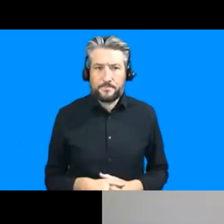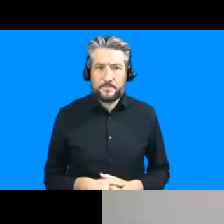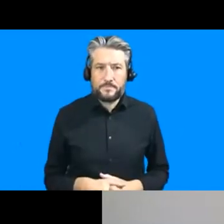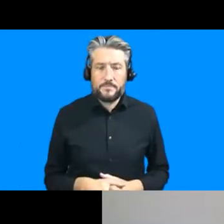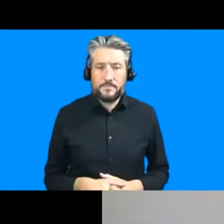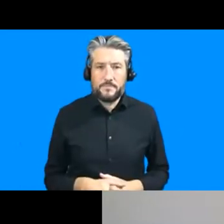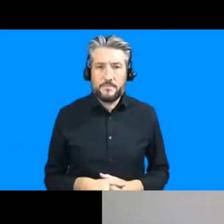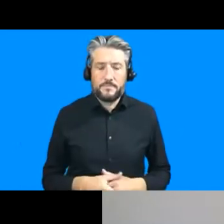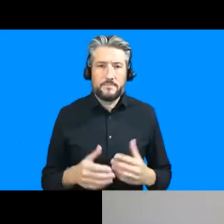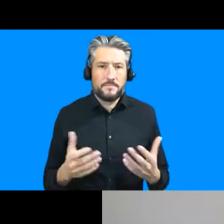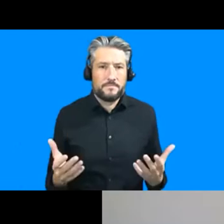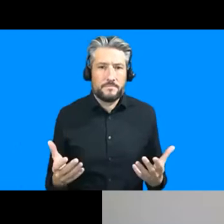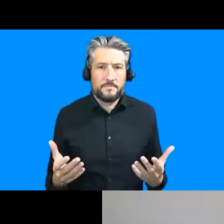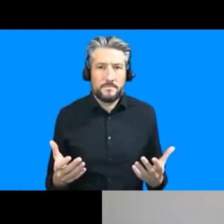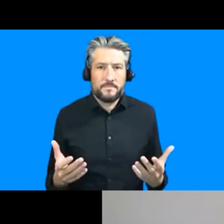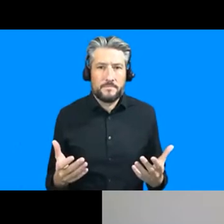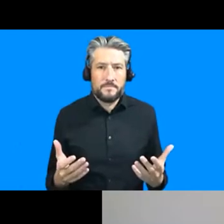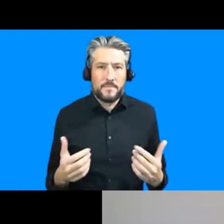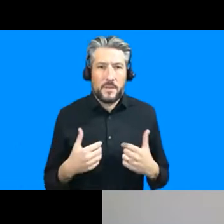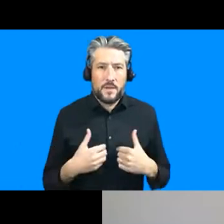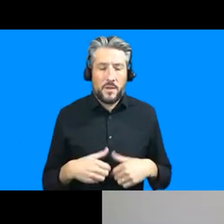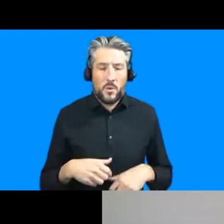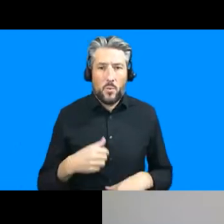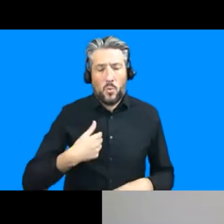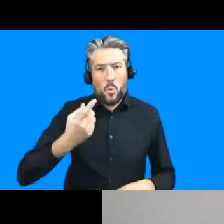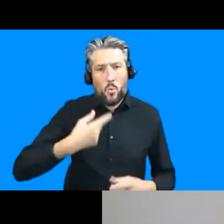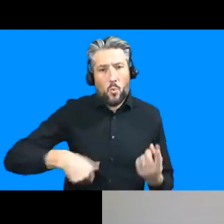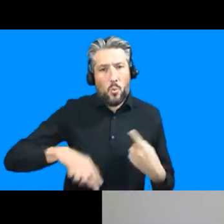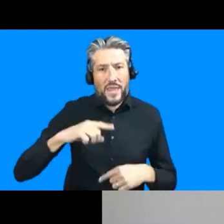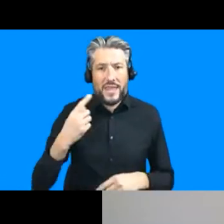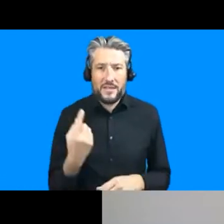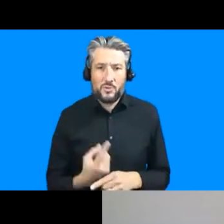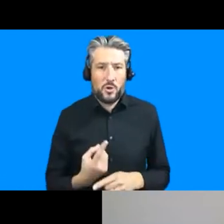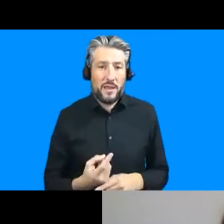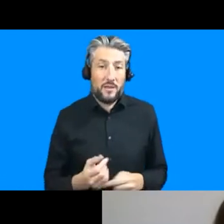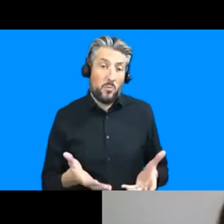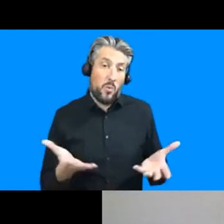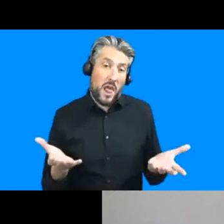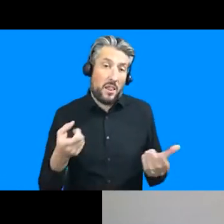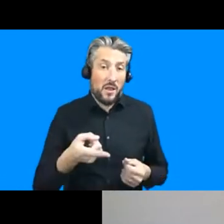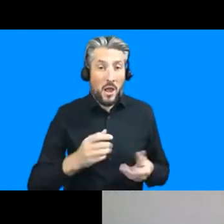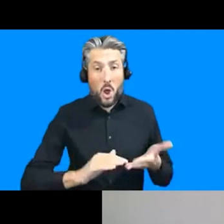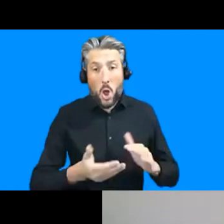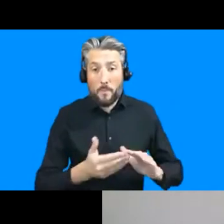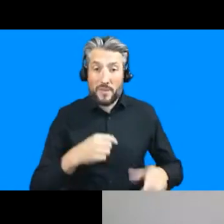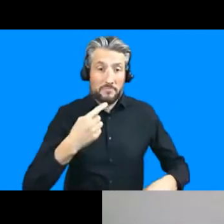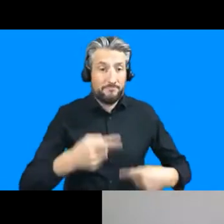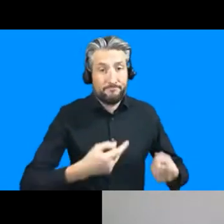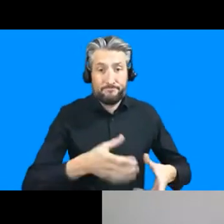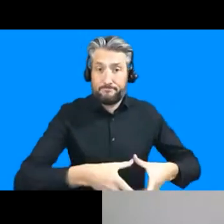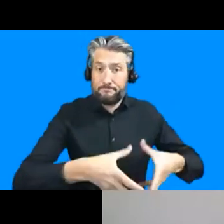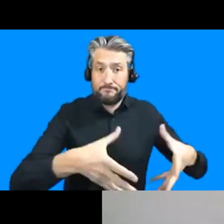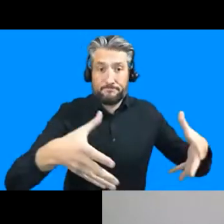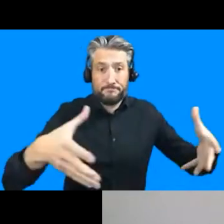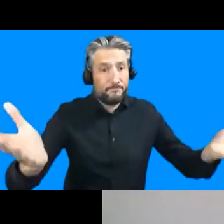type of inevitability that we speak of in terms of urbanization needs to recognize that cities cities themselves